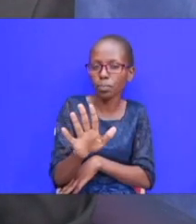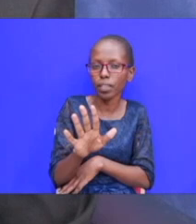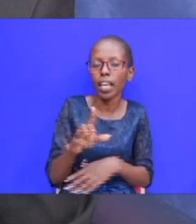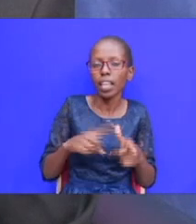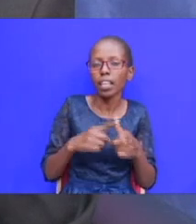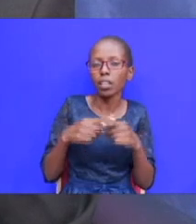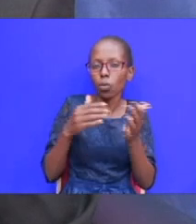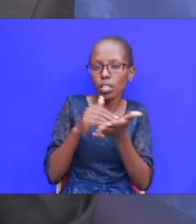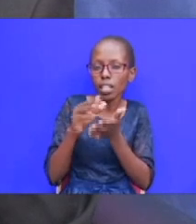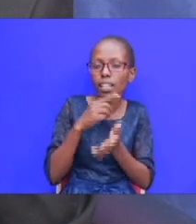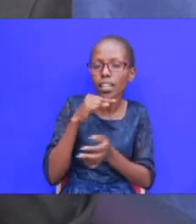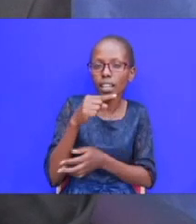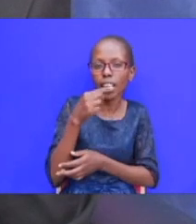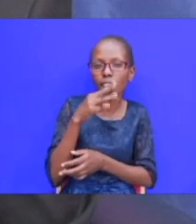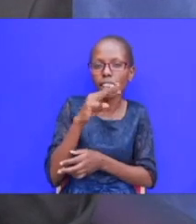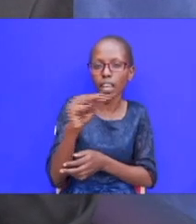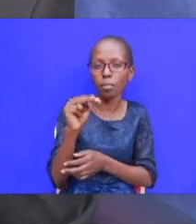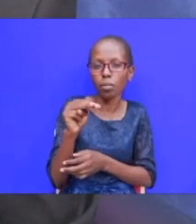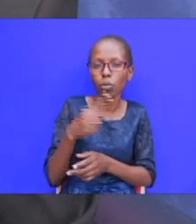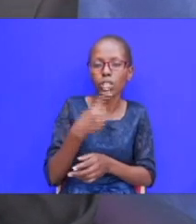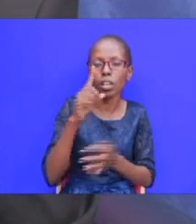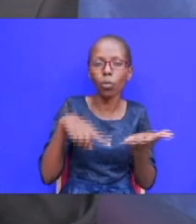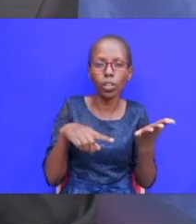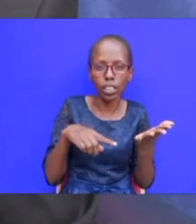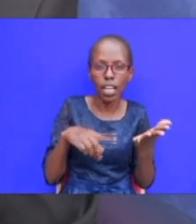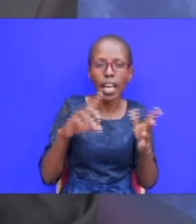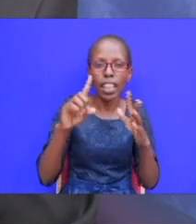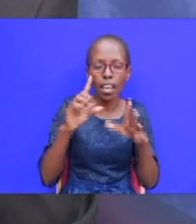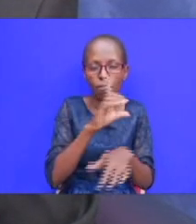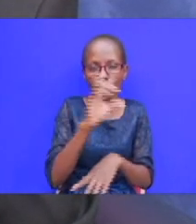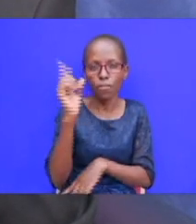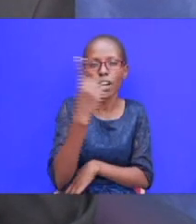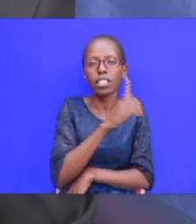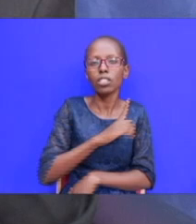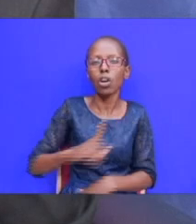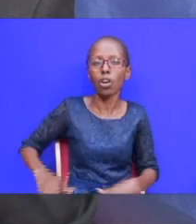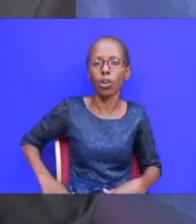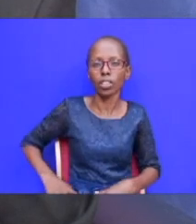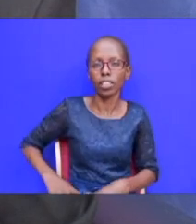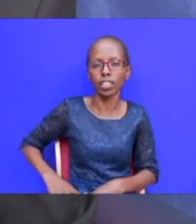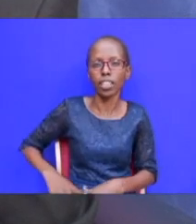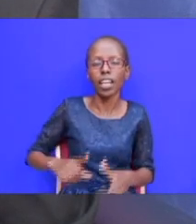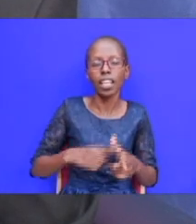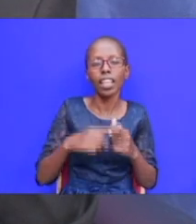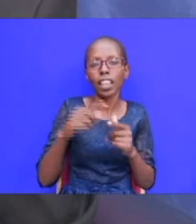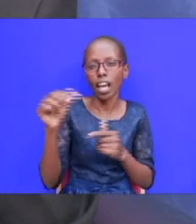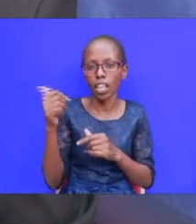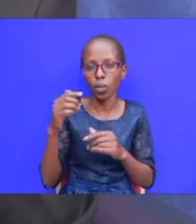an assembly he's saying peradventure the first lot is harmed the other one will escape